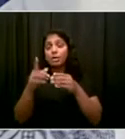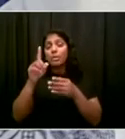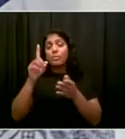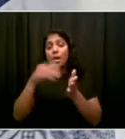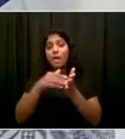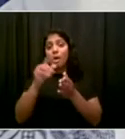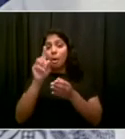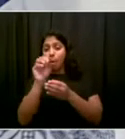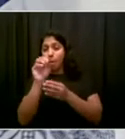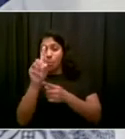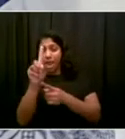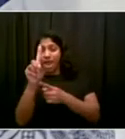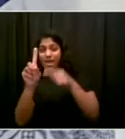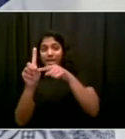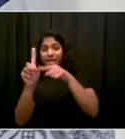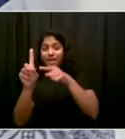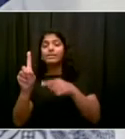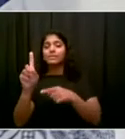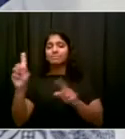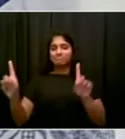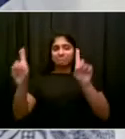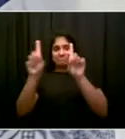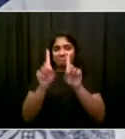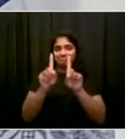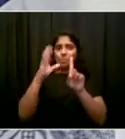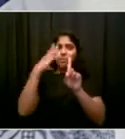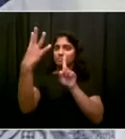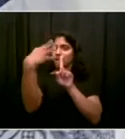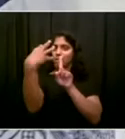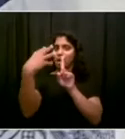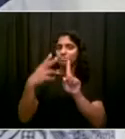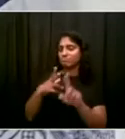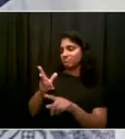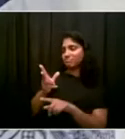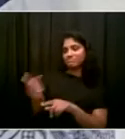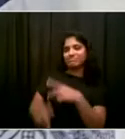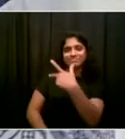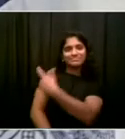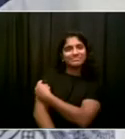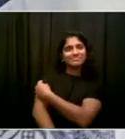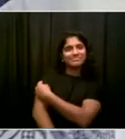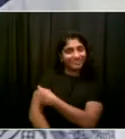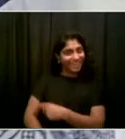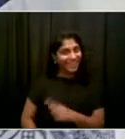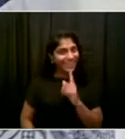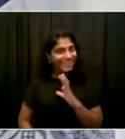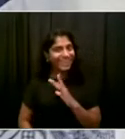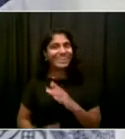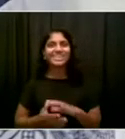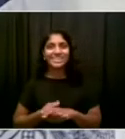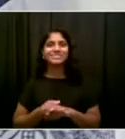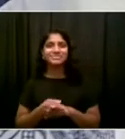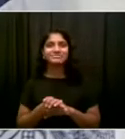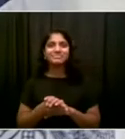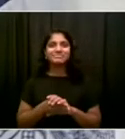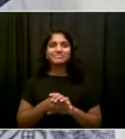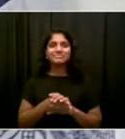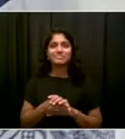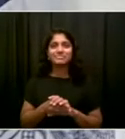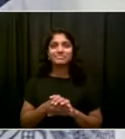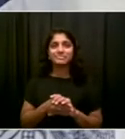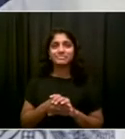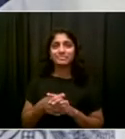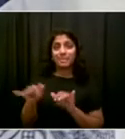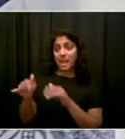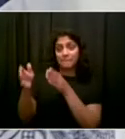excited to get the vaccine and get her life back to normal. She's going into eighth grade in September and